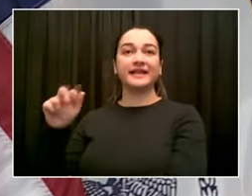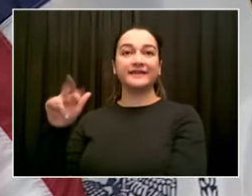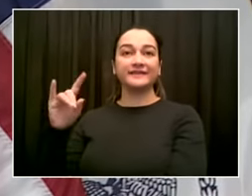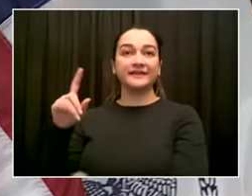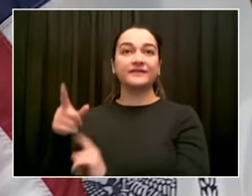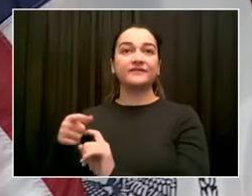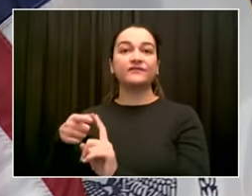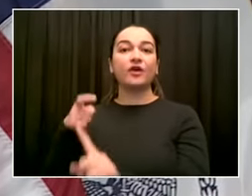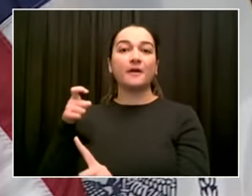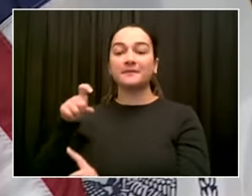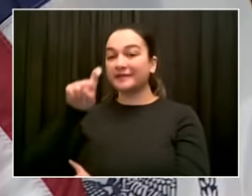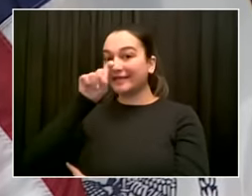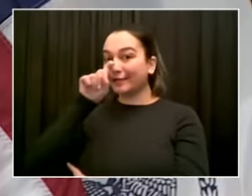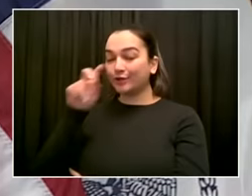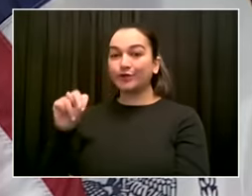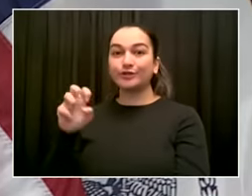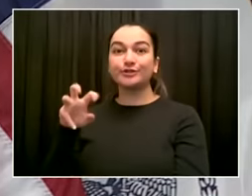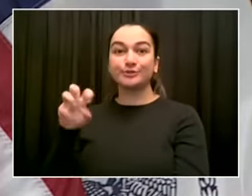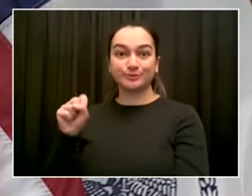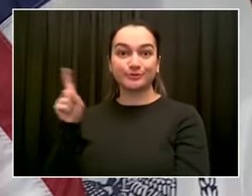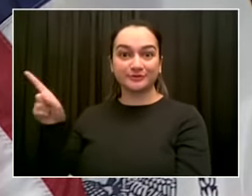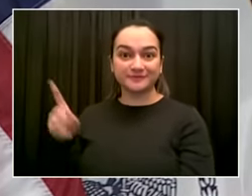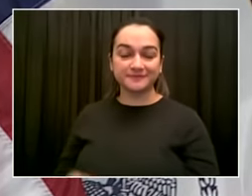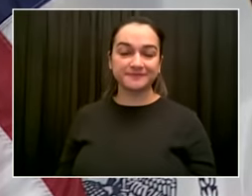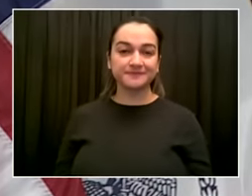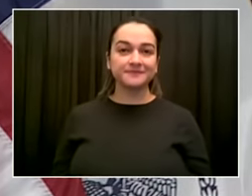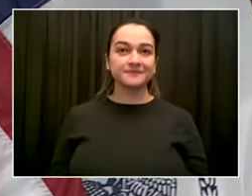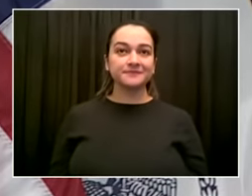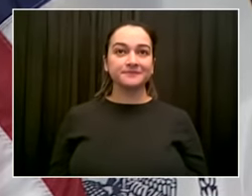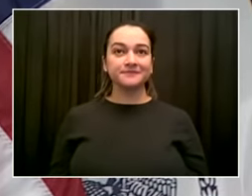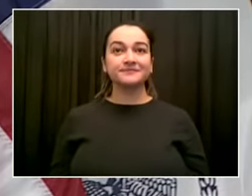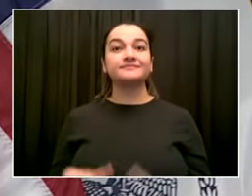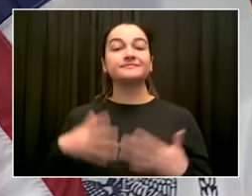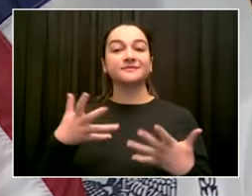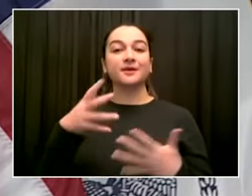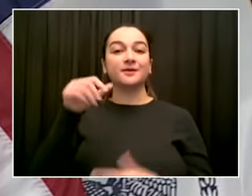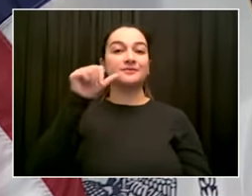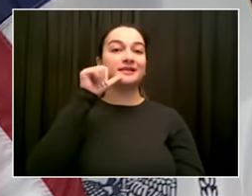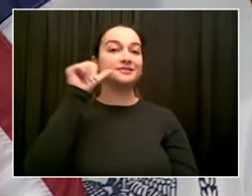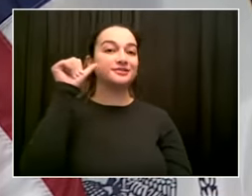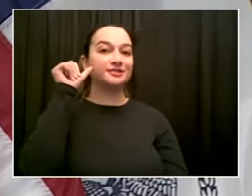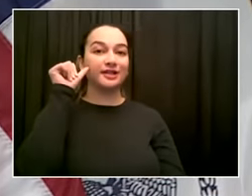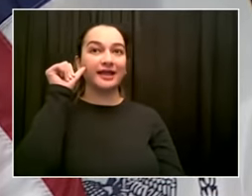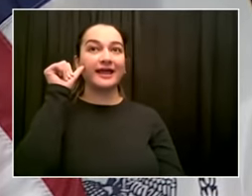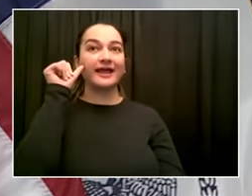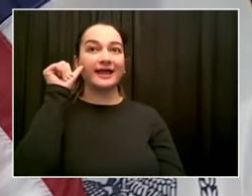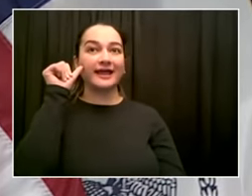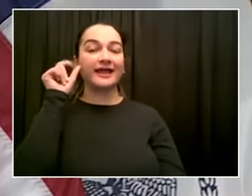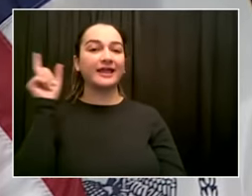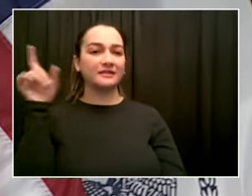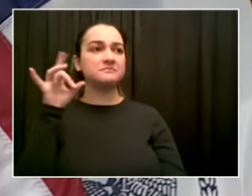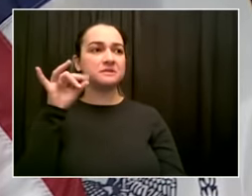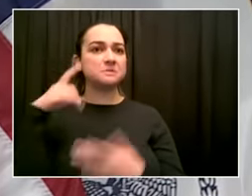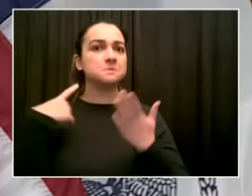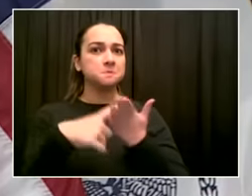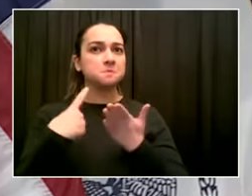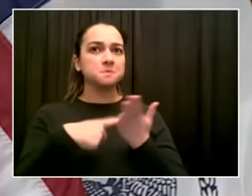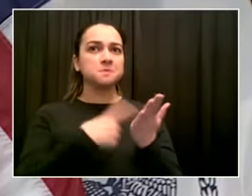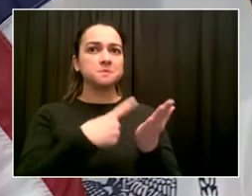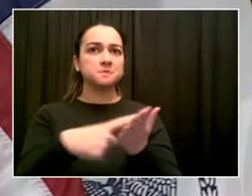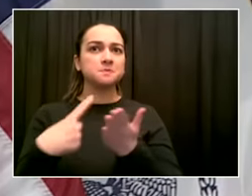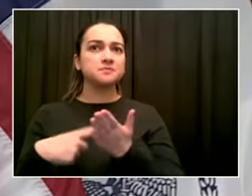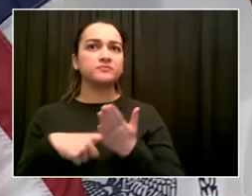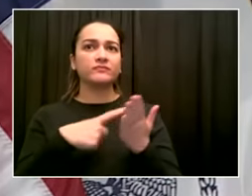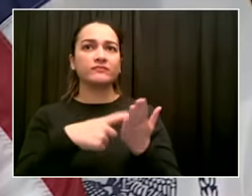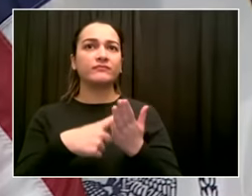health department consultant that would slash capacity at St. John's Episcopal Hospital in Far Rockway. And that includes a plan to convert